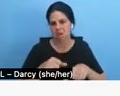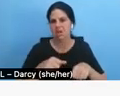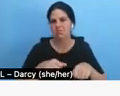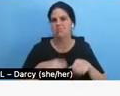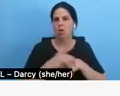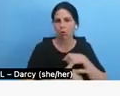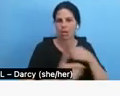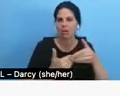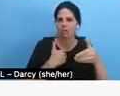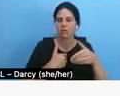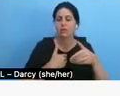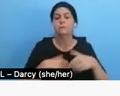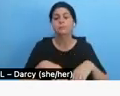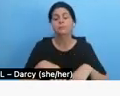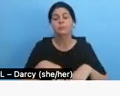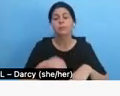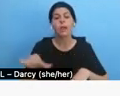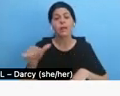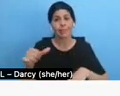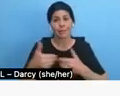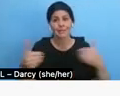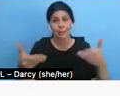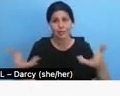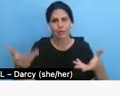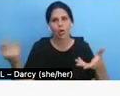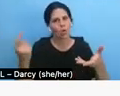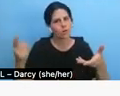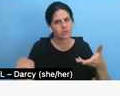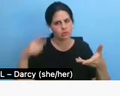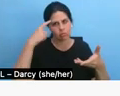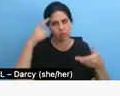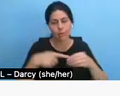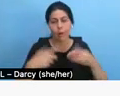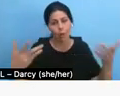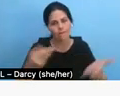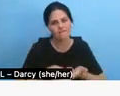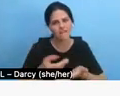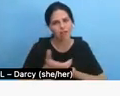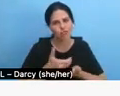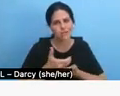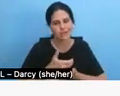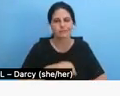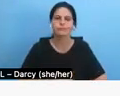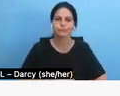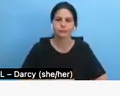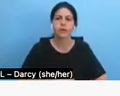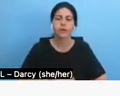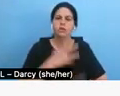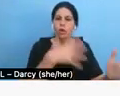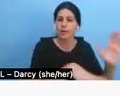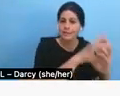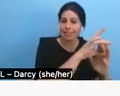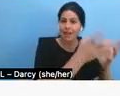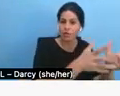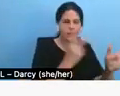separately that you should always be thinking about is the fundraising, right? So now that you maybe have selects, you've seen what you've filmed,